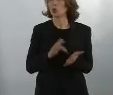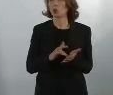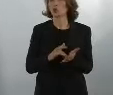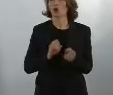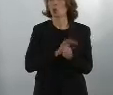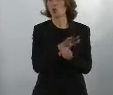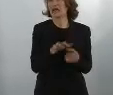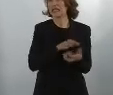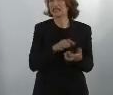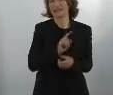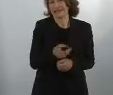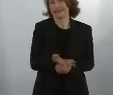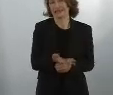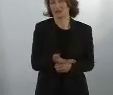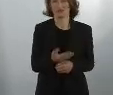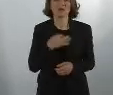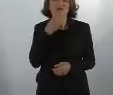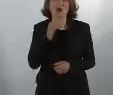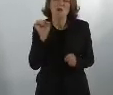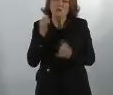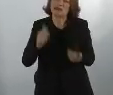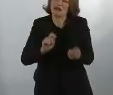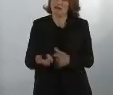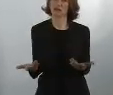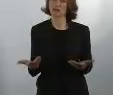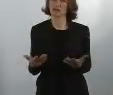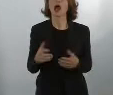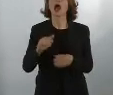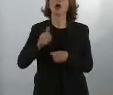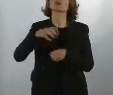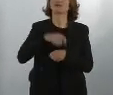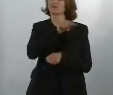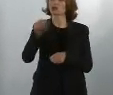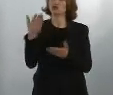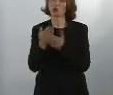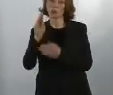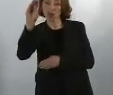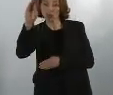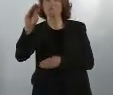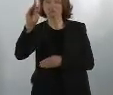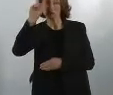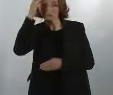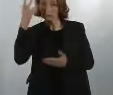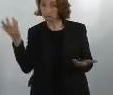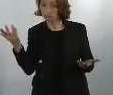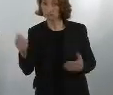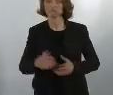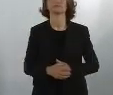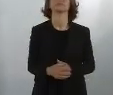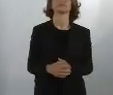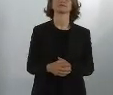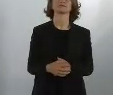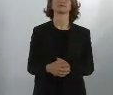operation, and this is not due to the corona crisis. Why should anything change? Have you heard anything from the capitals?